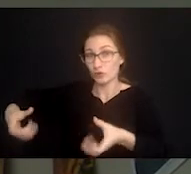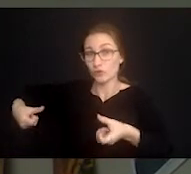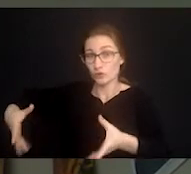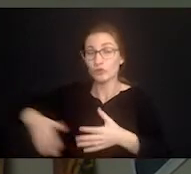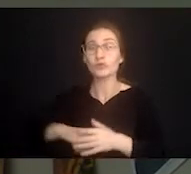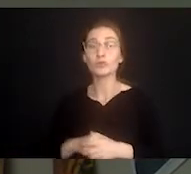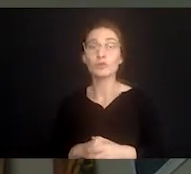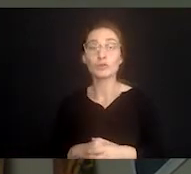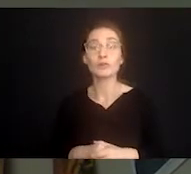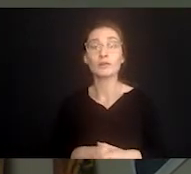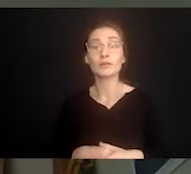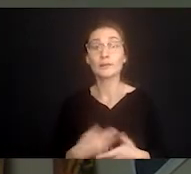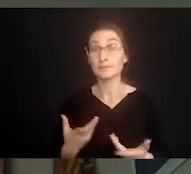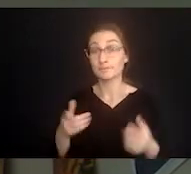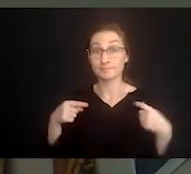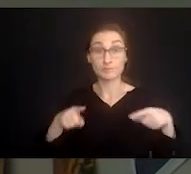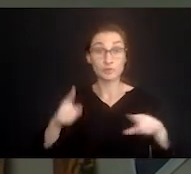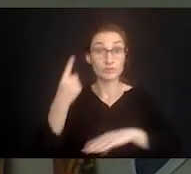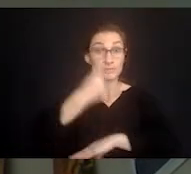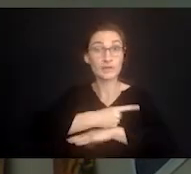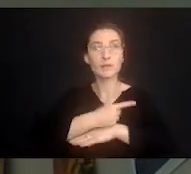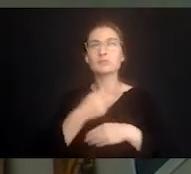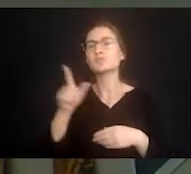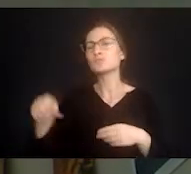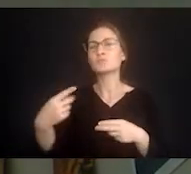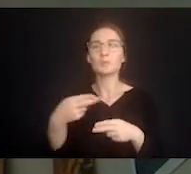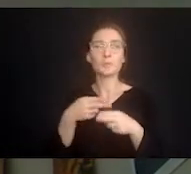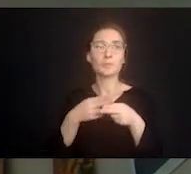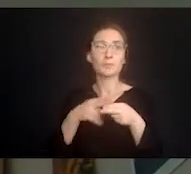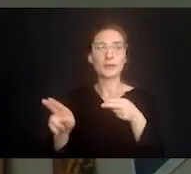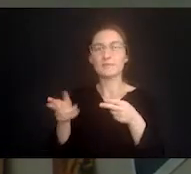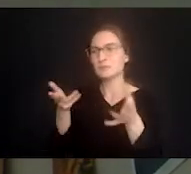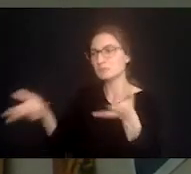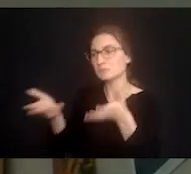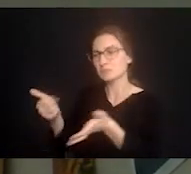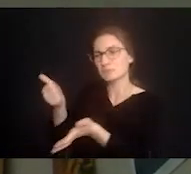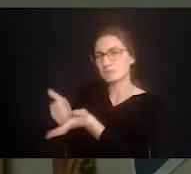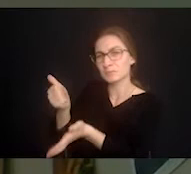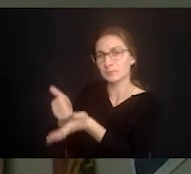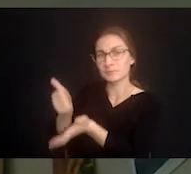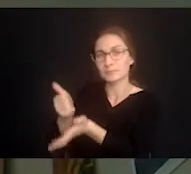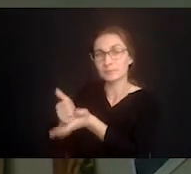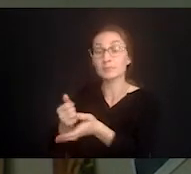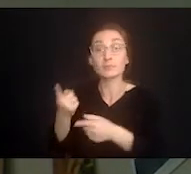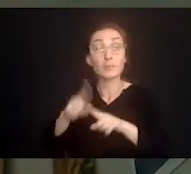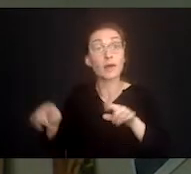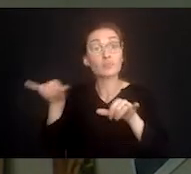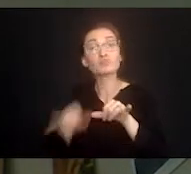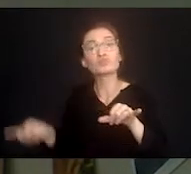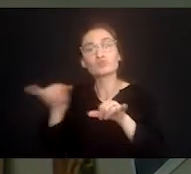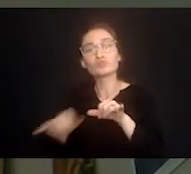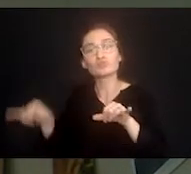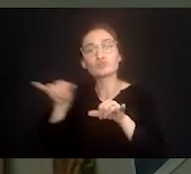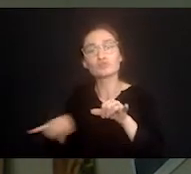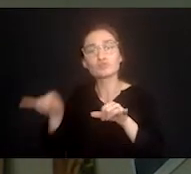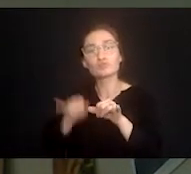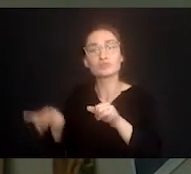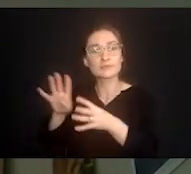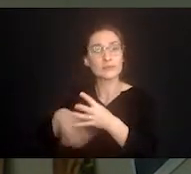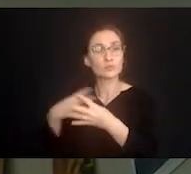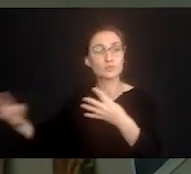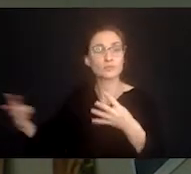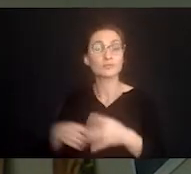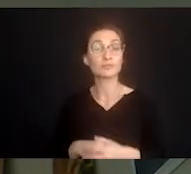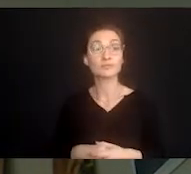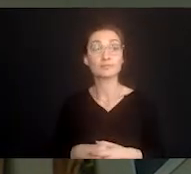day other than those the times he needs me throughout the day are brief but they're regular so I can be available to do that but otherwise